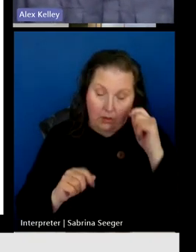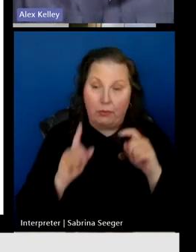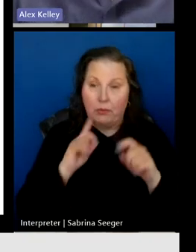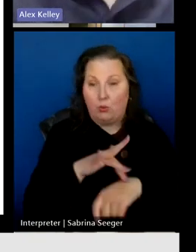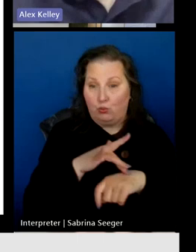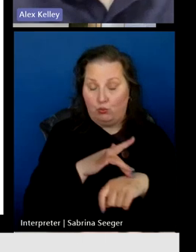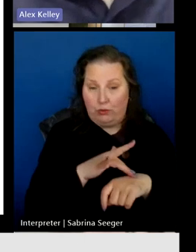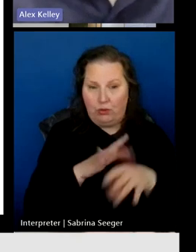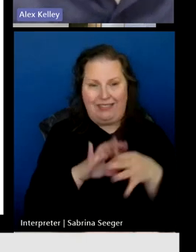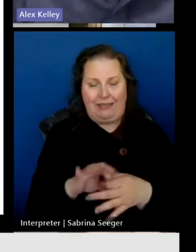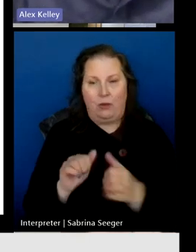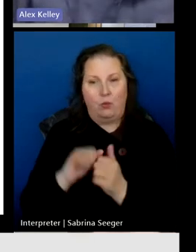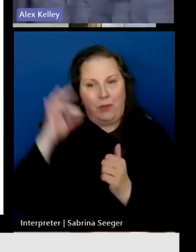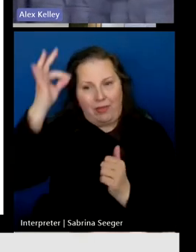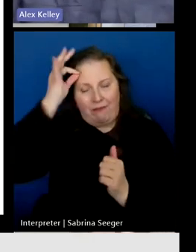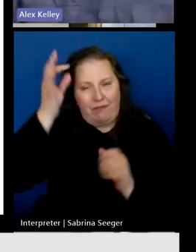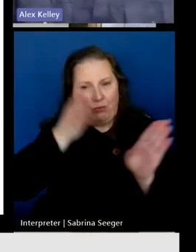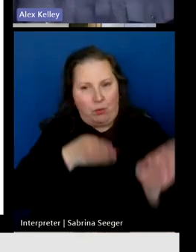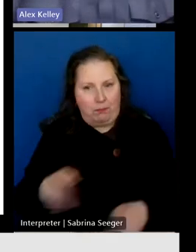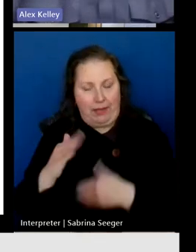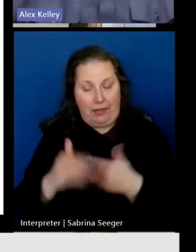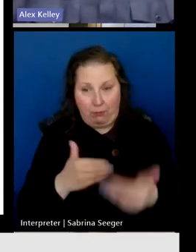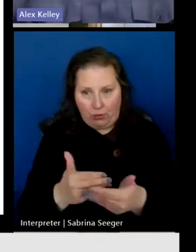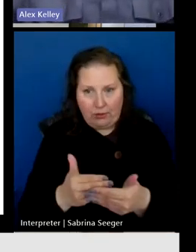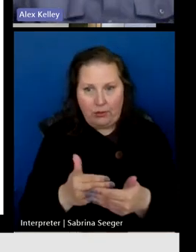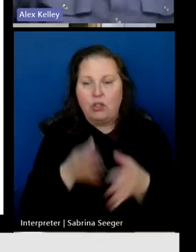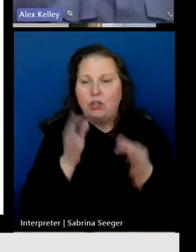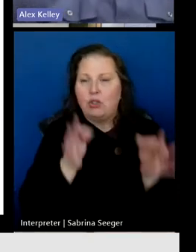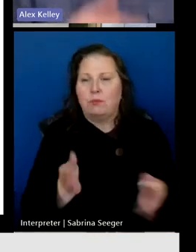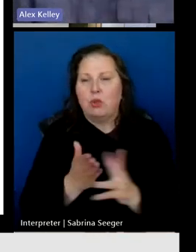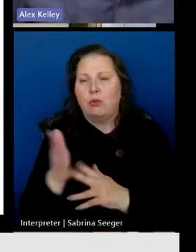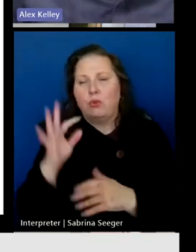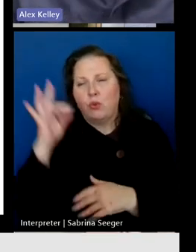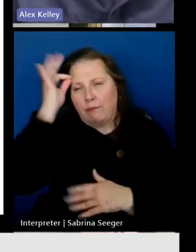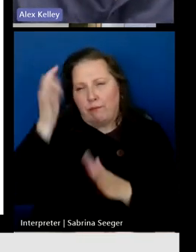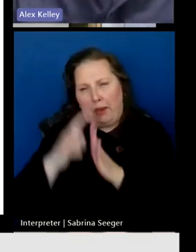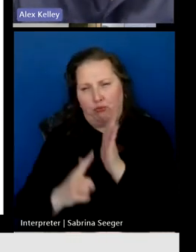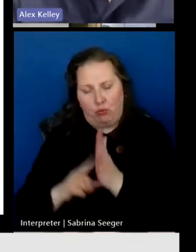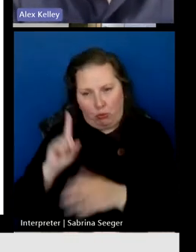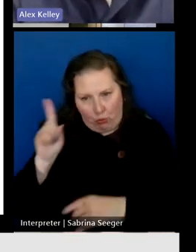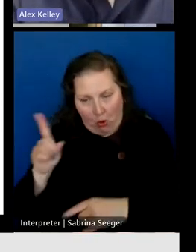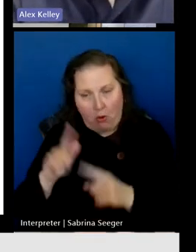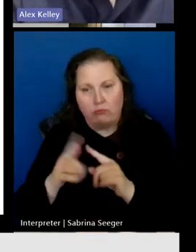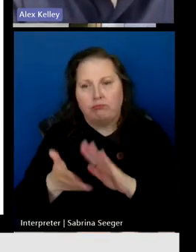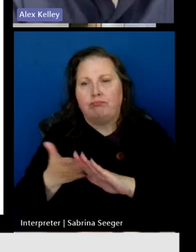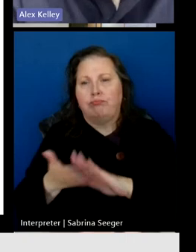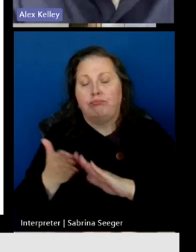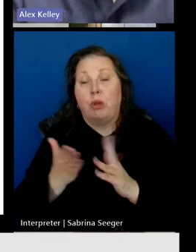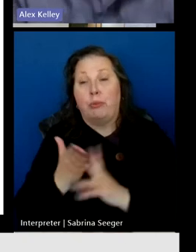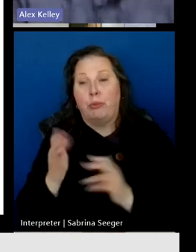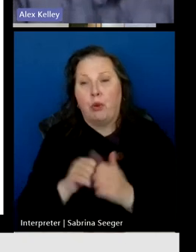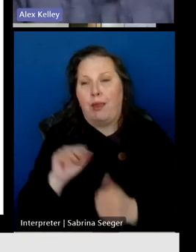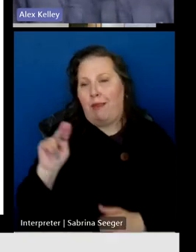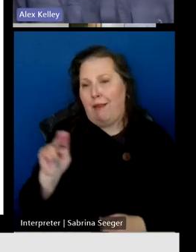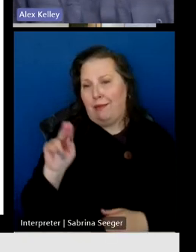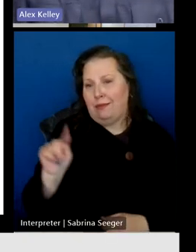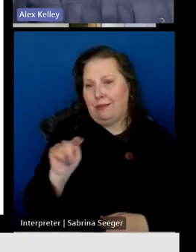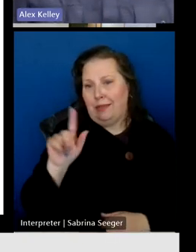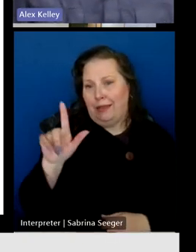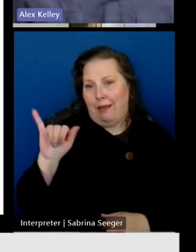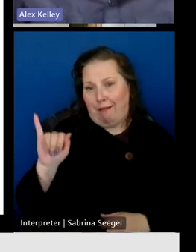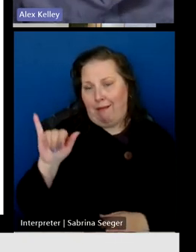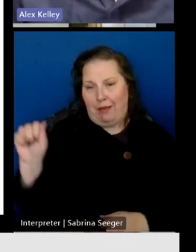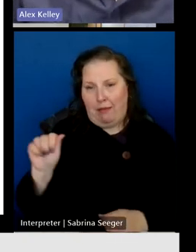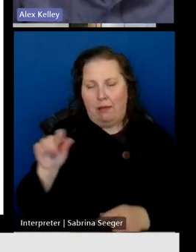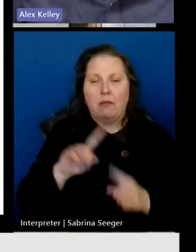attached to a federal planning process dictated by federal statute and operationalized by the NTIA. That